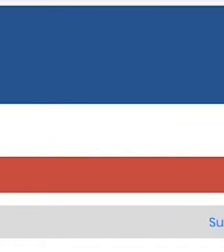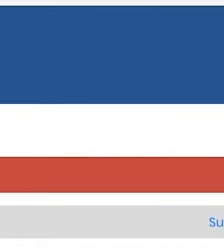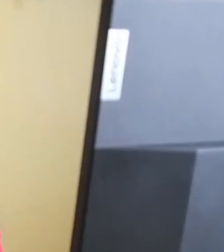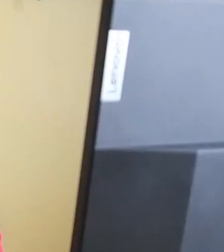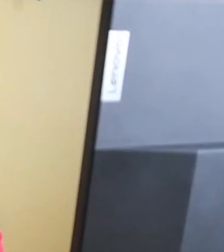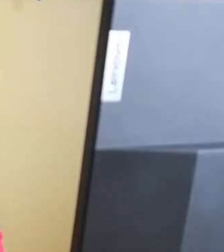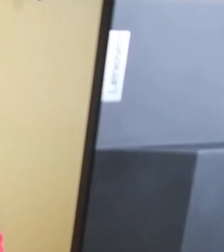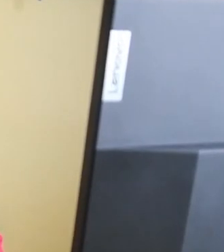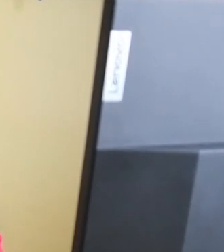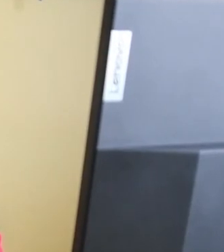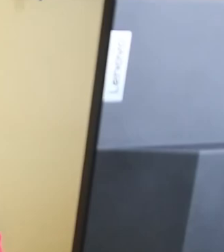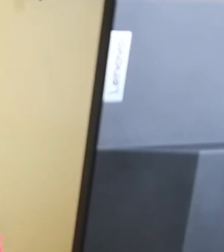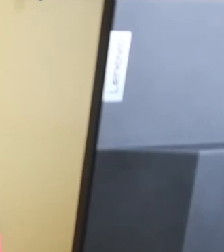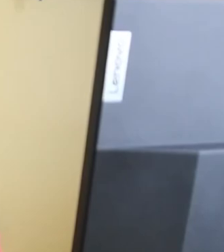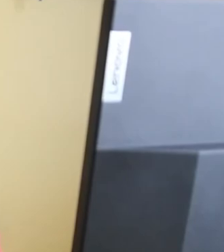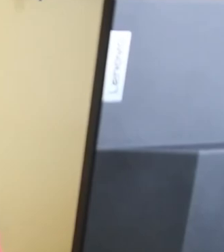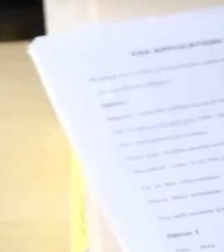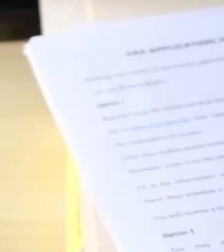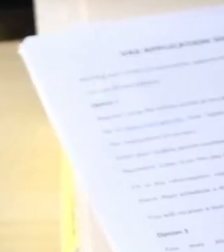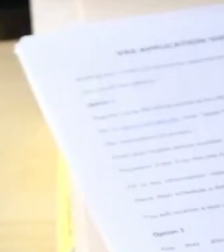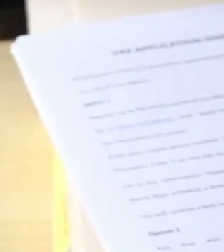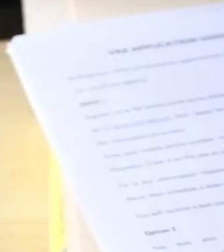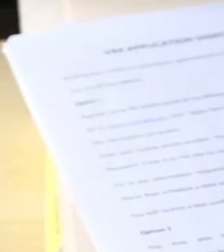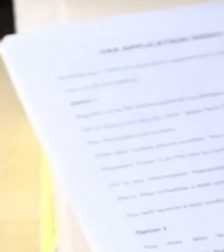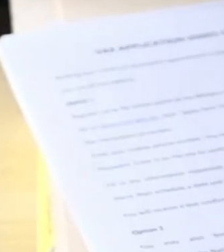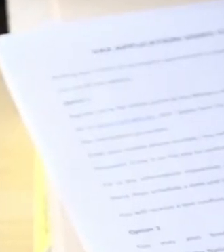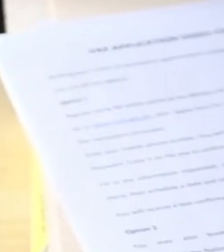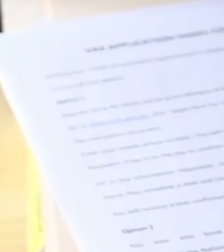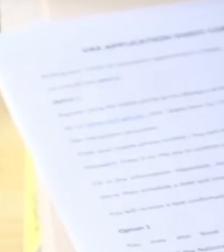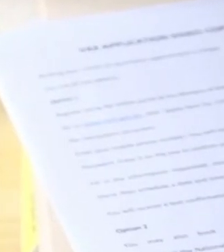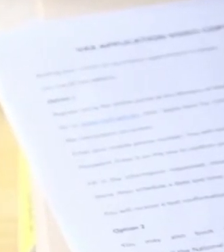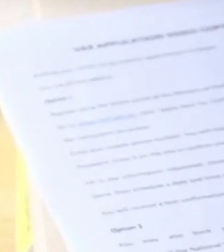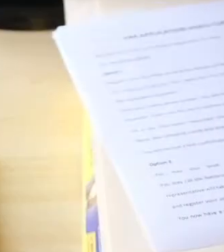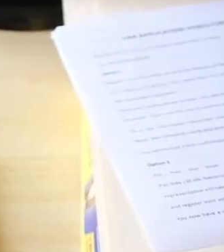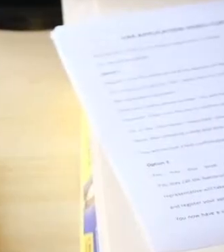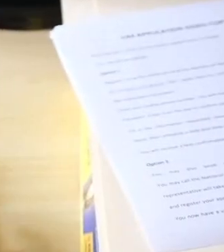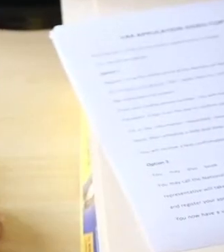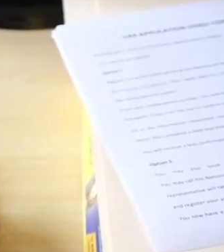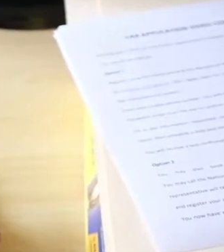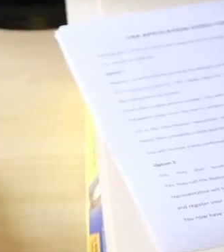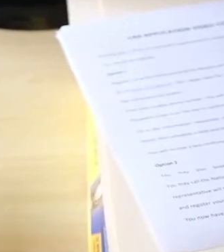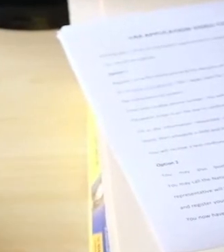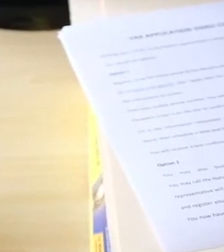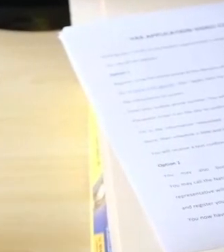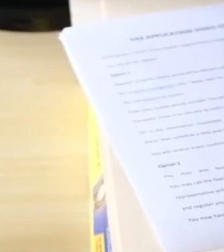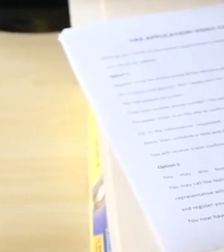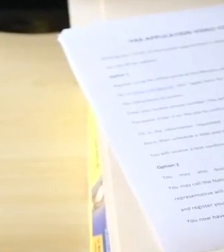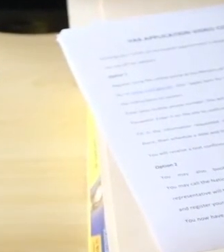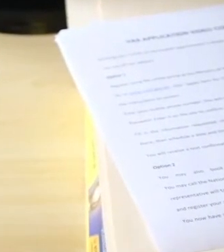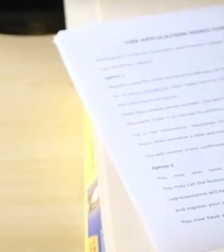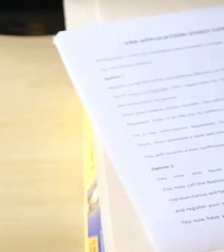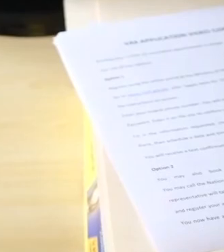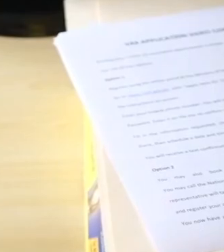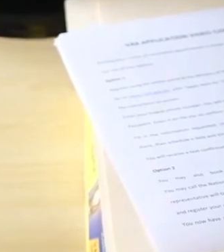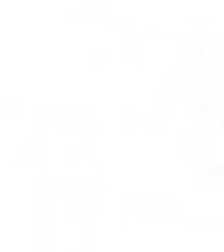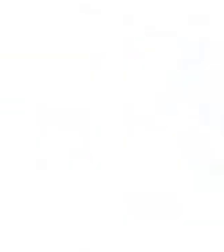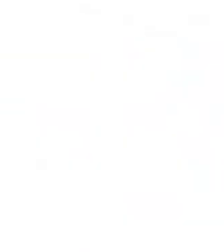a date and time convenient to you. You will receive a text confirmation with the details of your appointment.